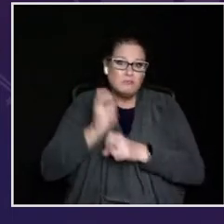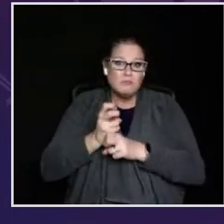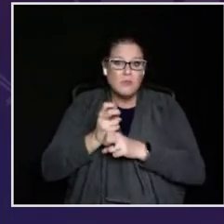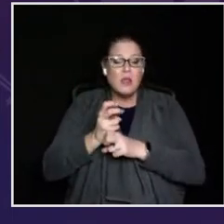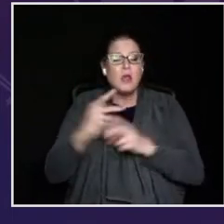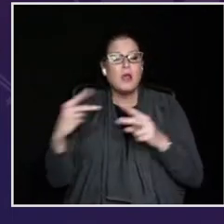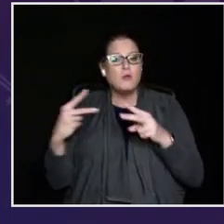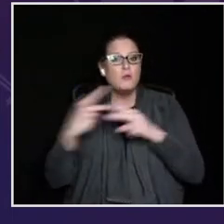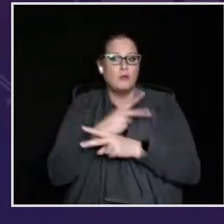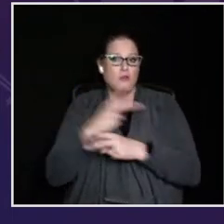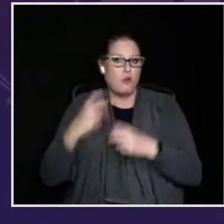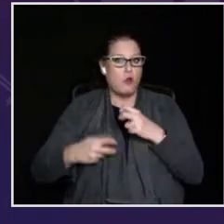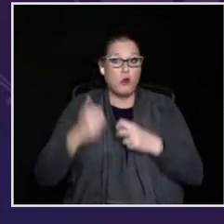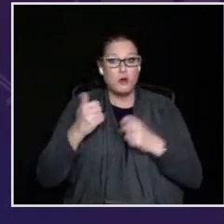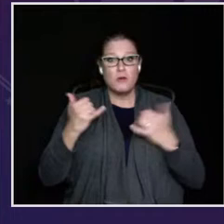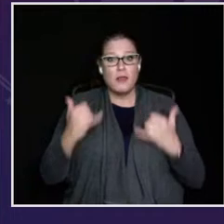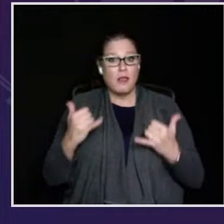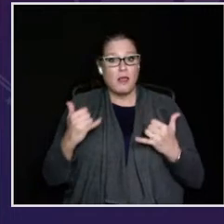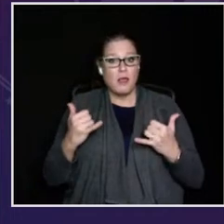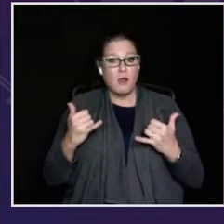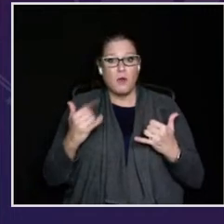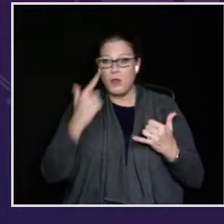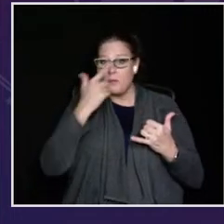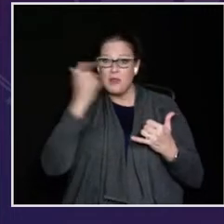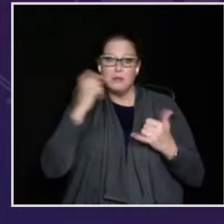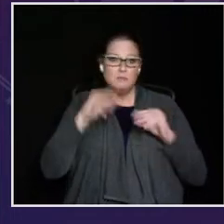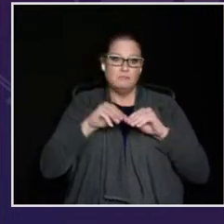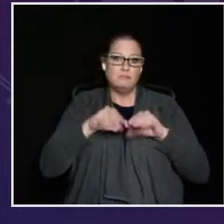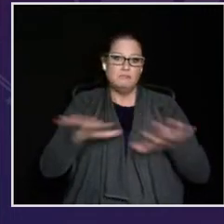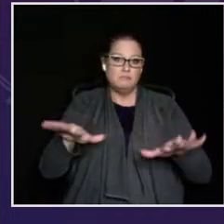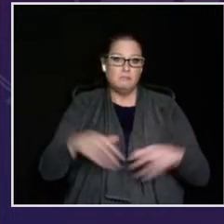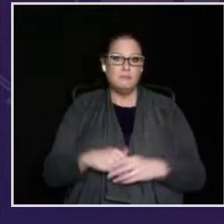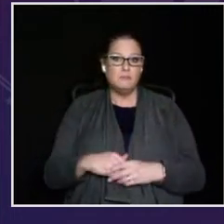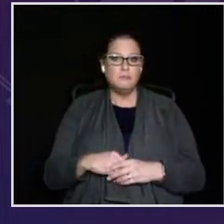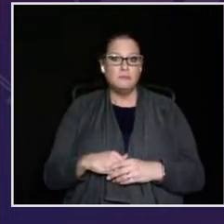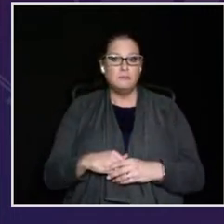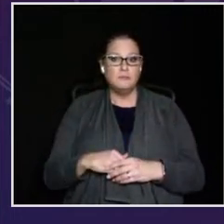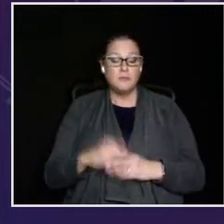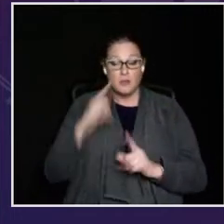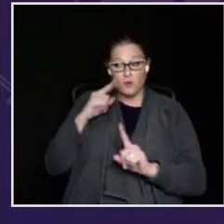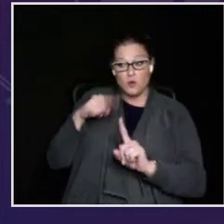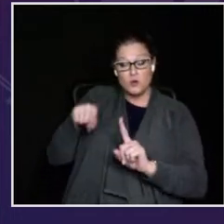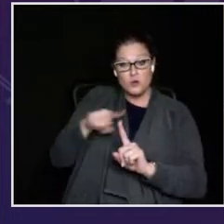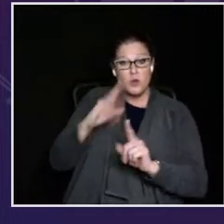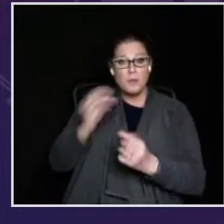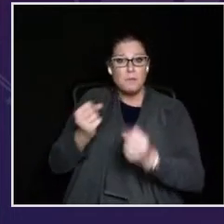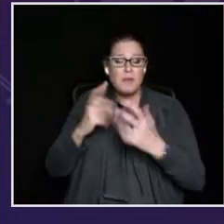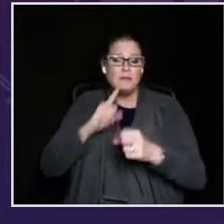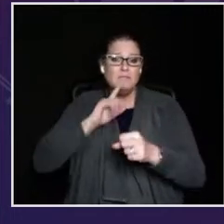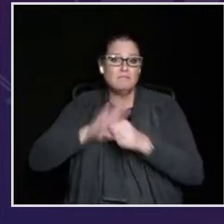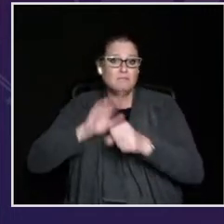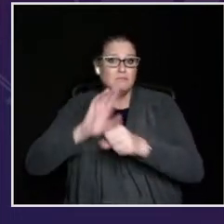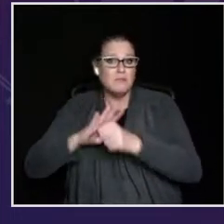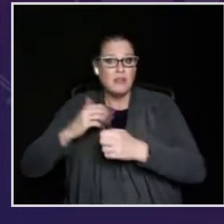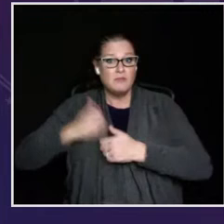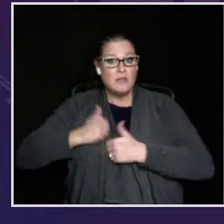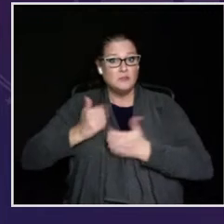care of our veterans, and your demanding jobs have been made even more difficult by the pandemic.